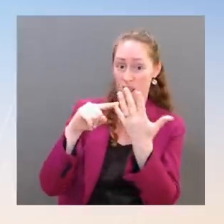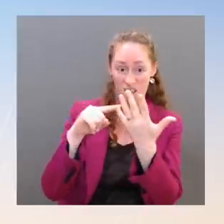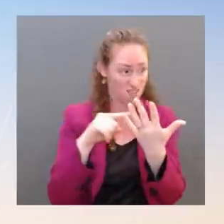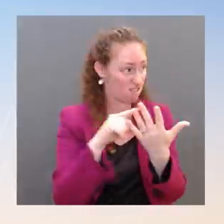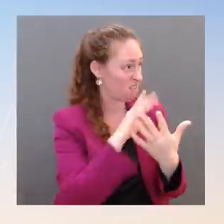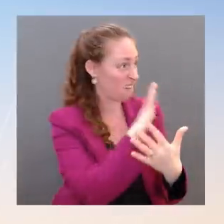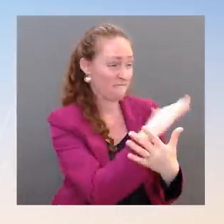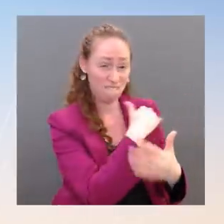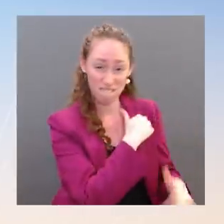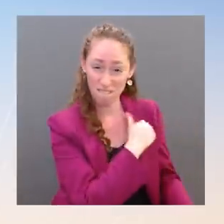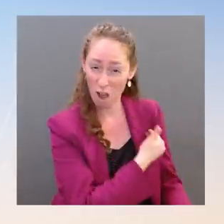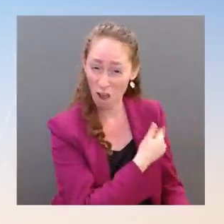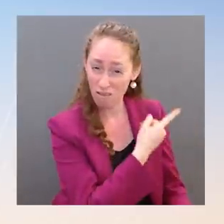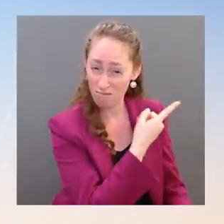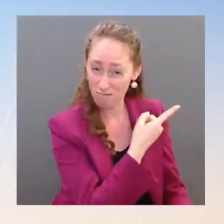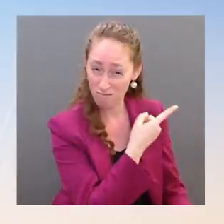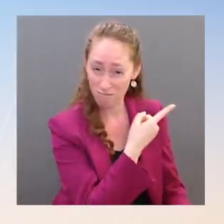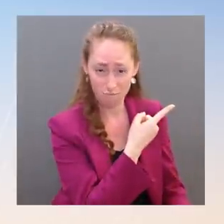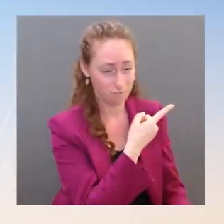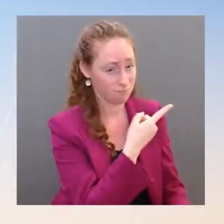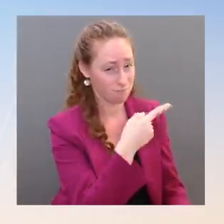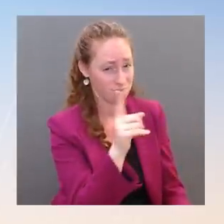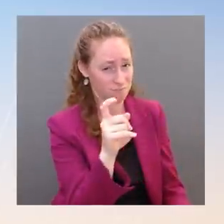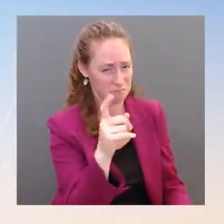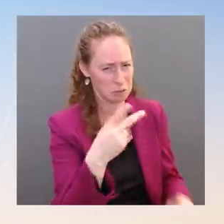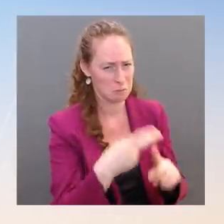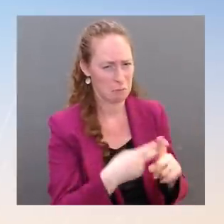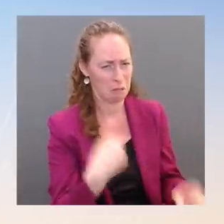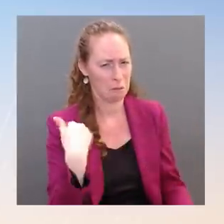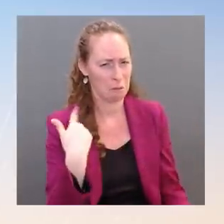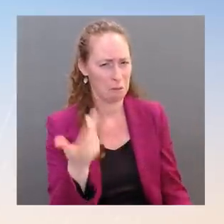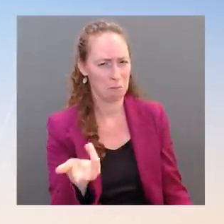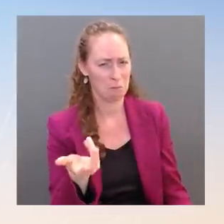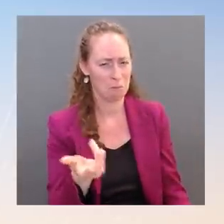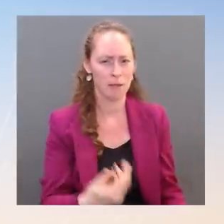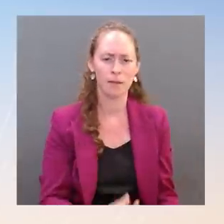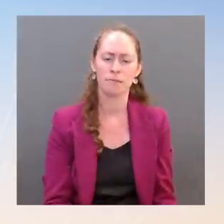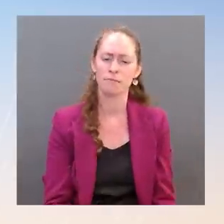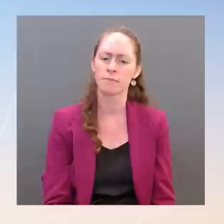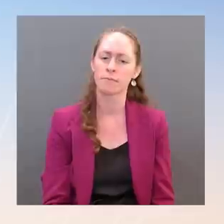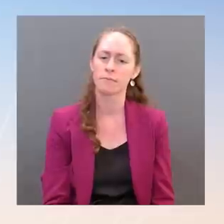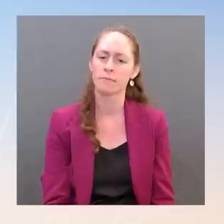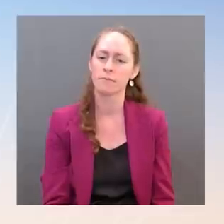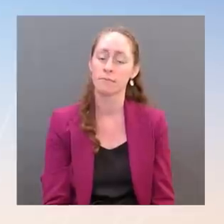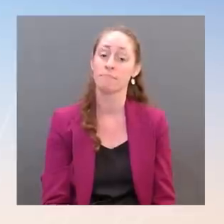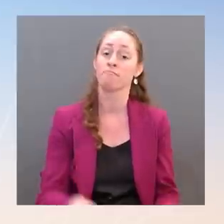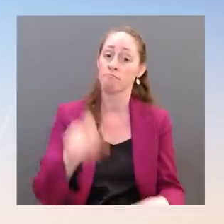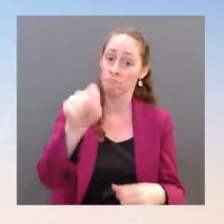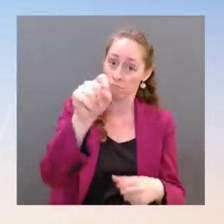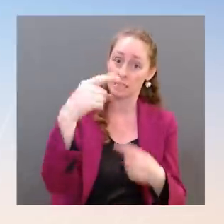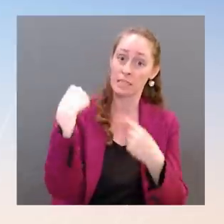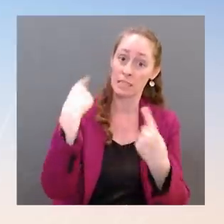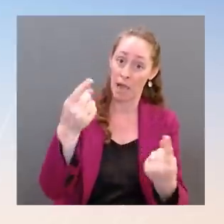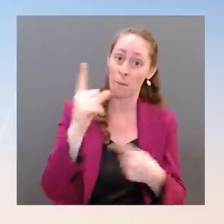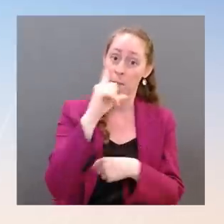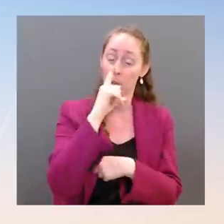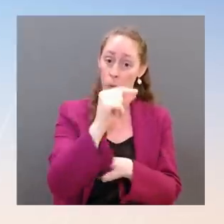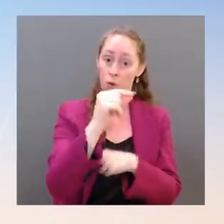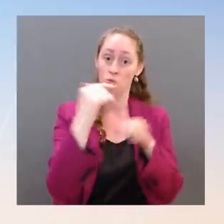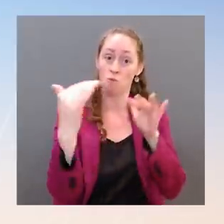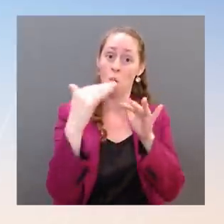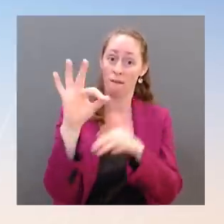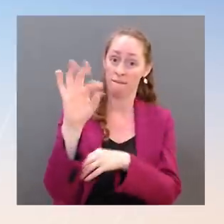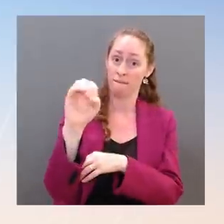is, since the war — since Putin's war, aggression against Ukraine started back in February, we did see a spike. But before